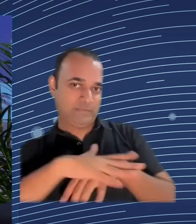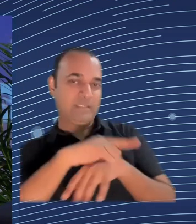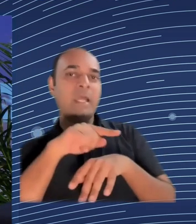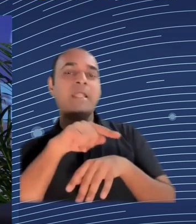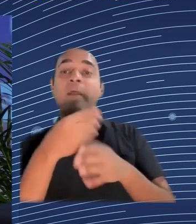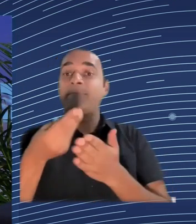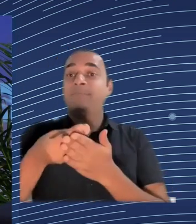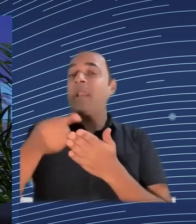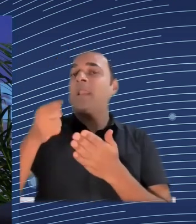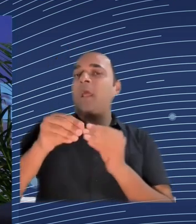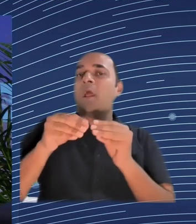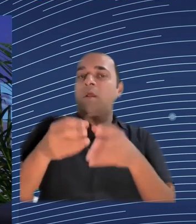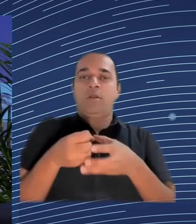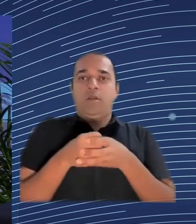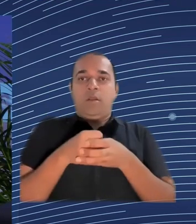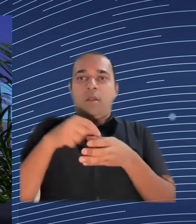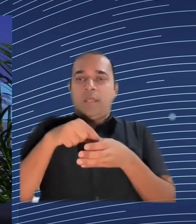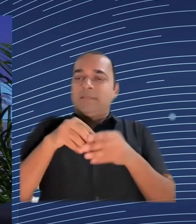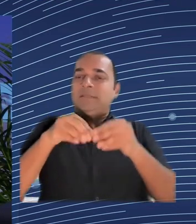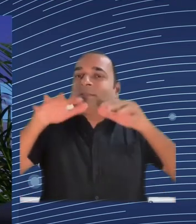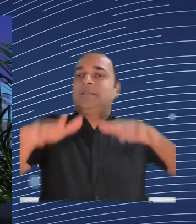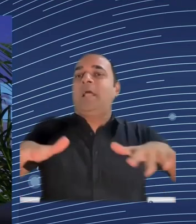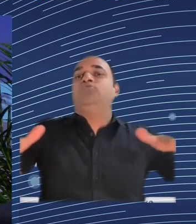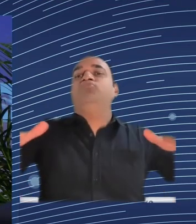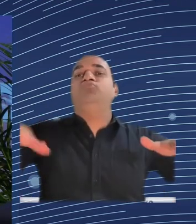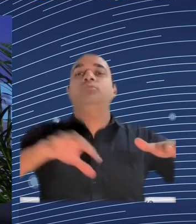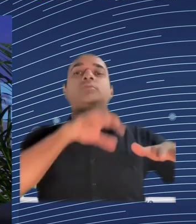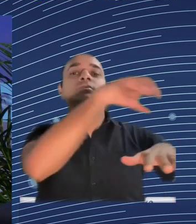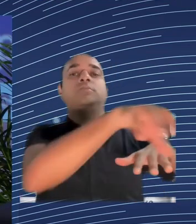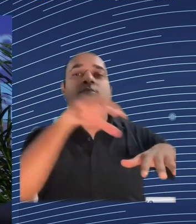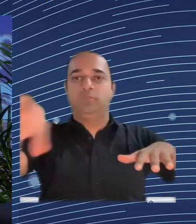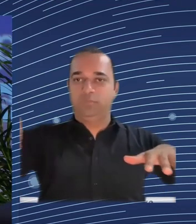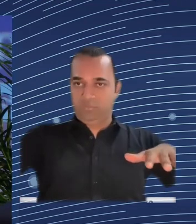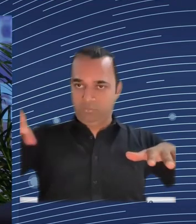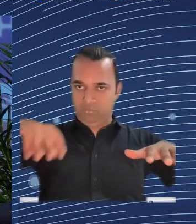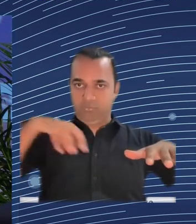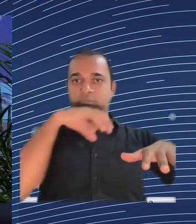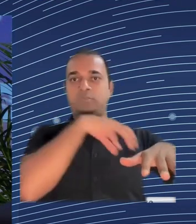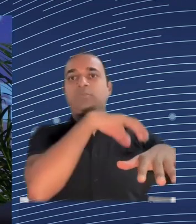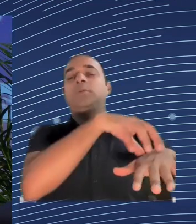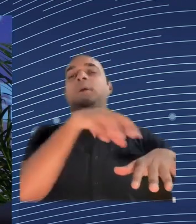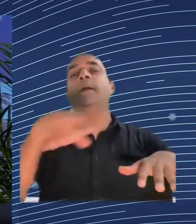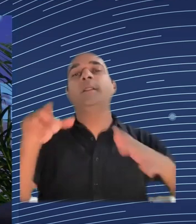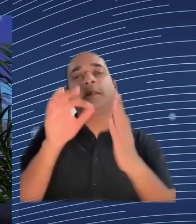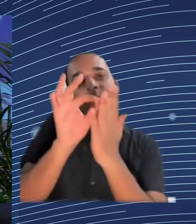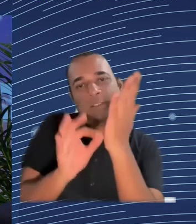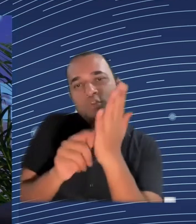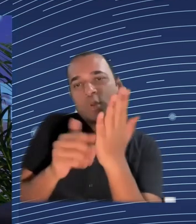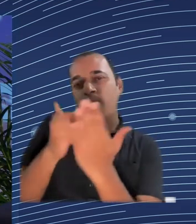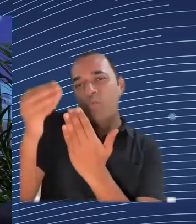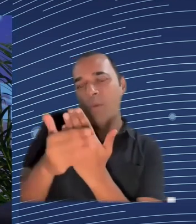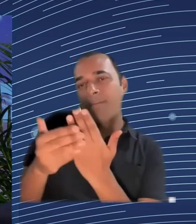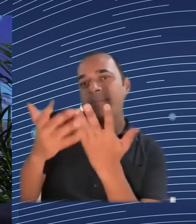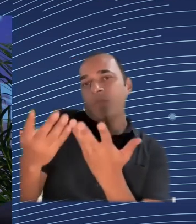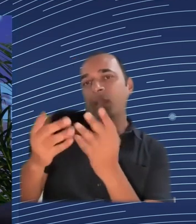said, trying to invest in research, innovation, and develop models that are relevant to